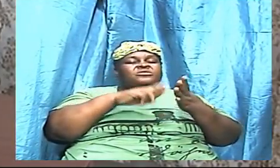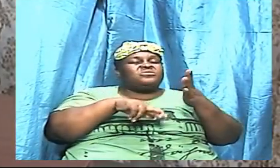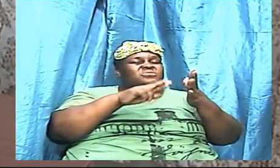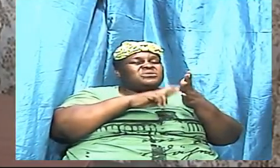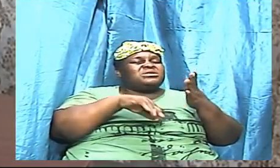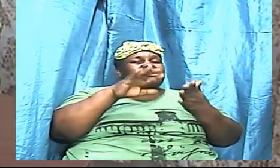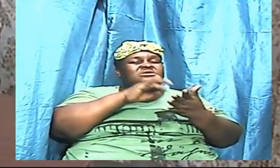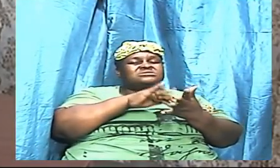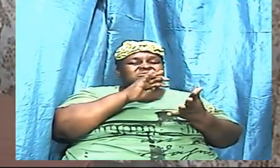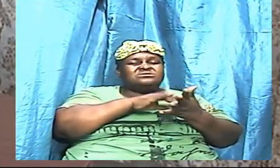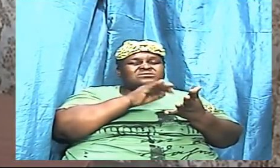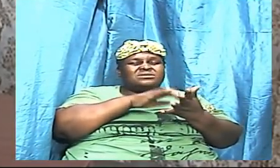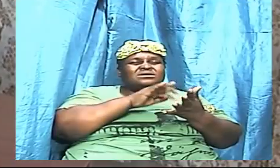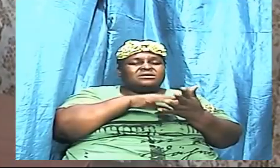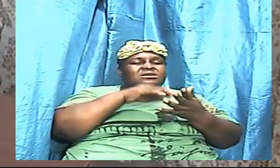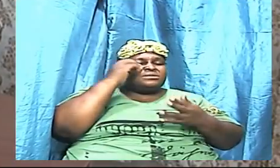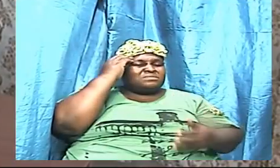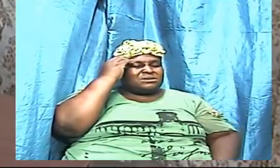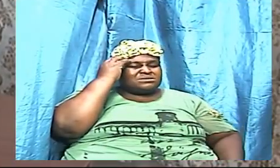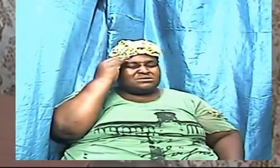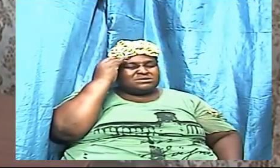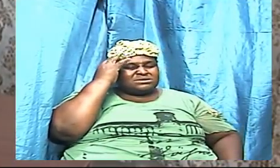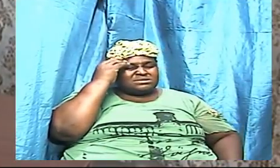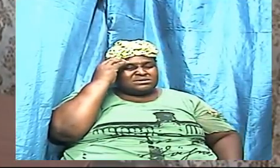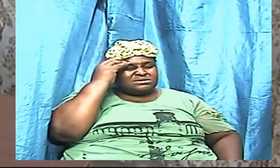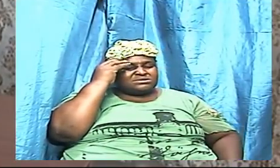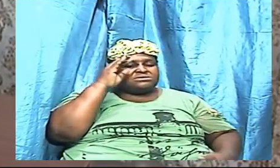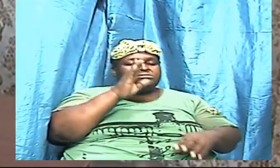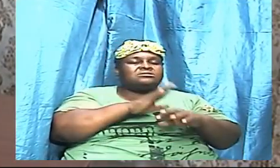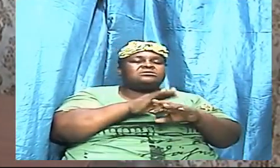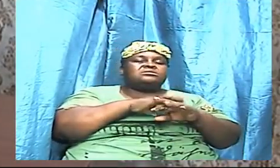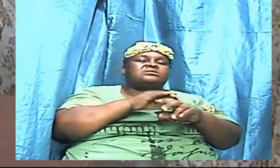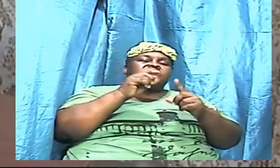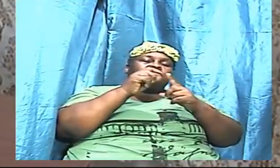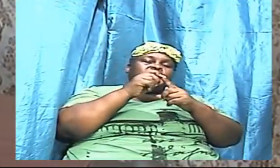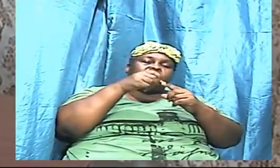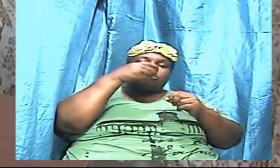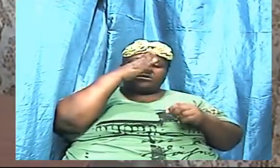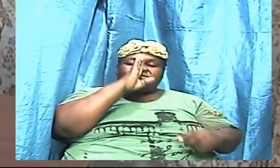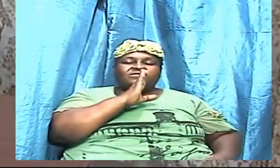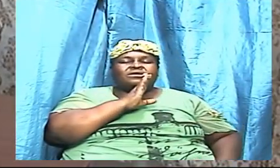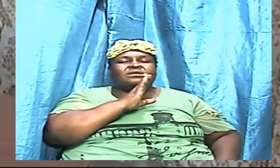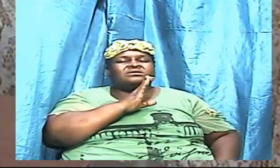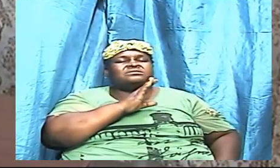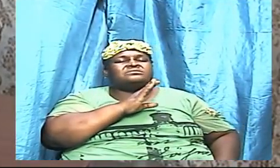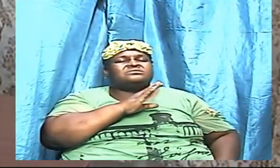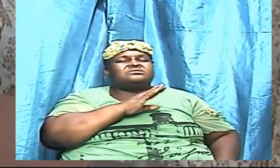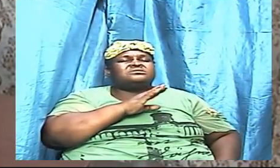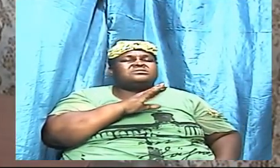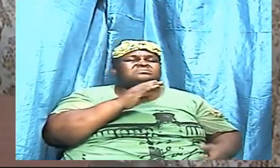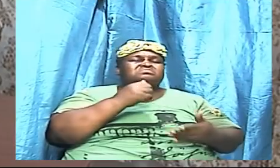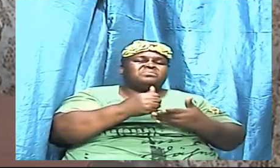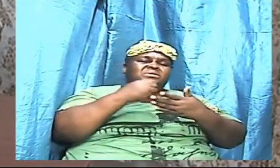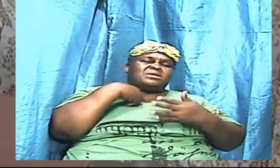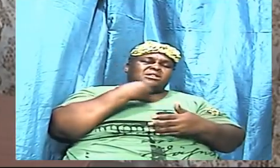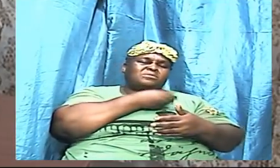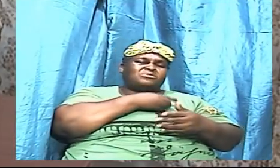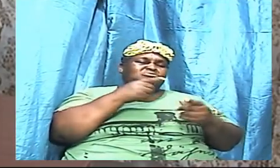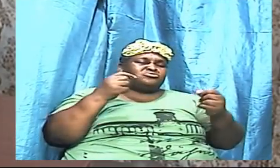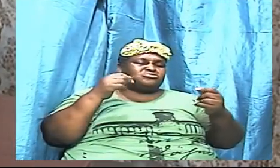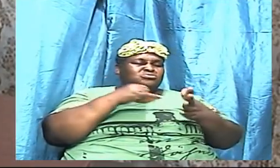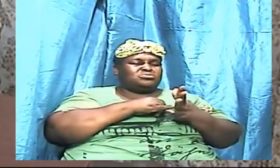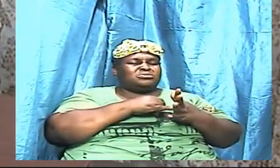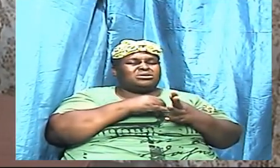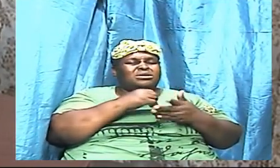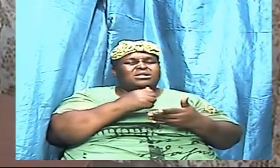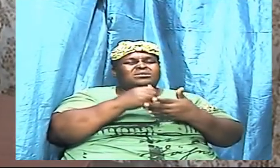and the studying and the meditating on of the words of almighty God help us to do it help